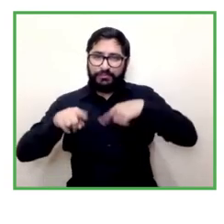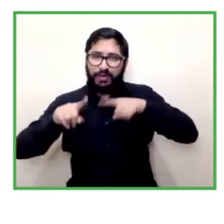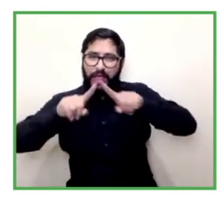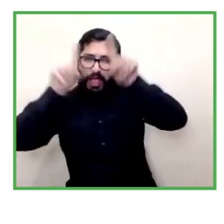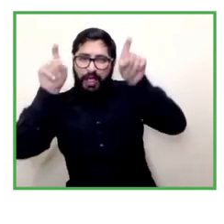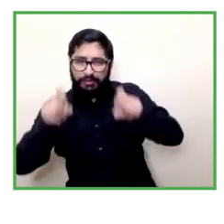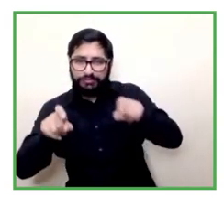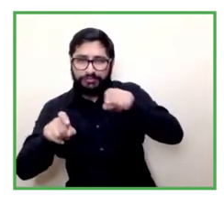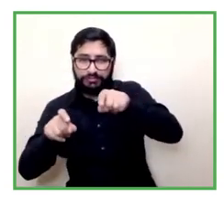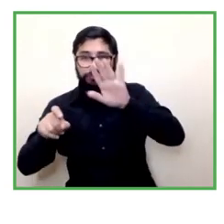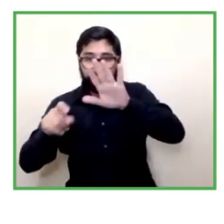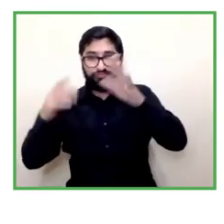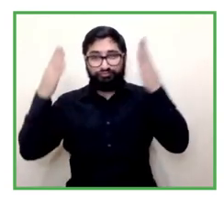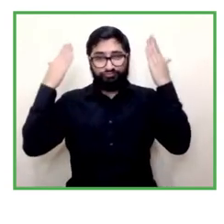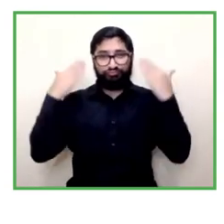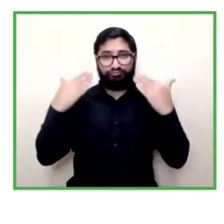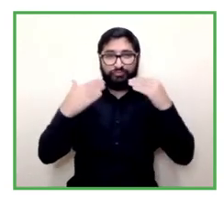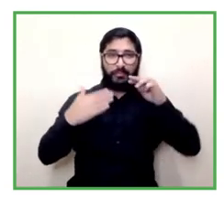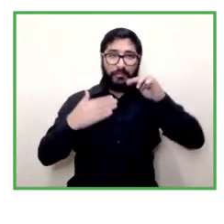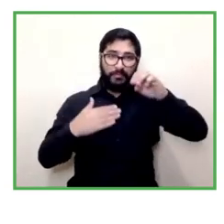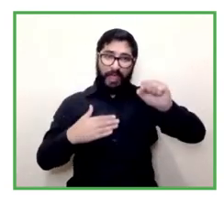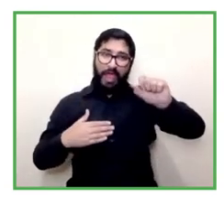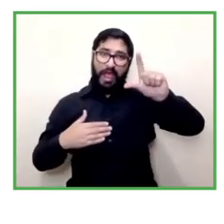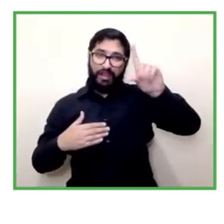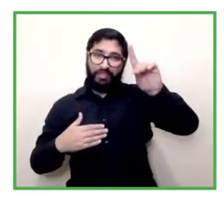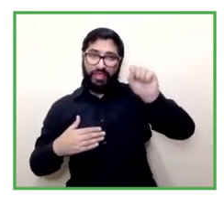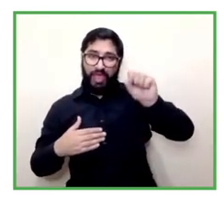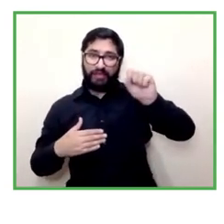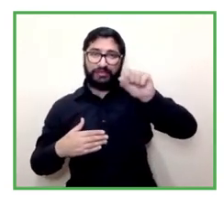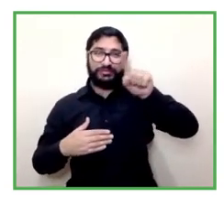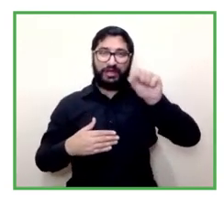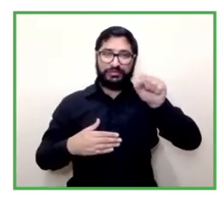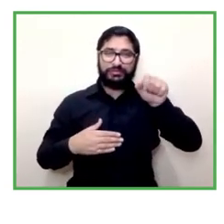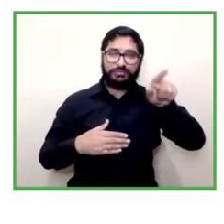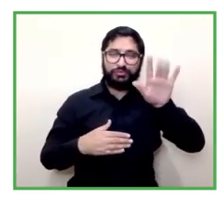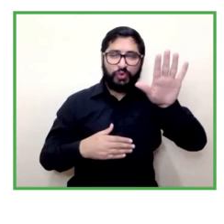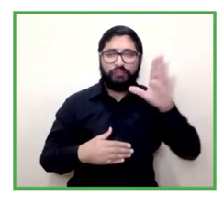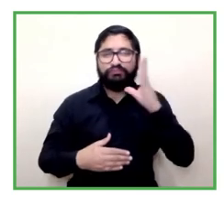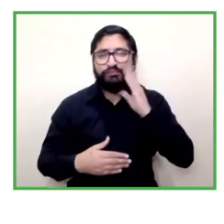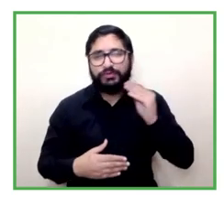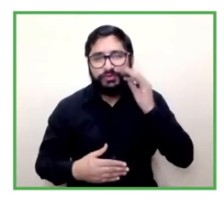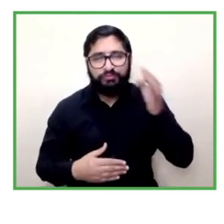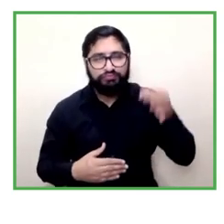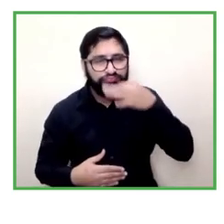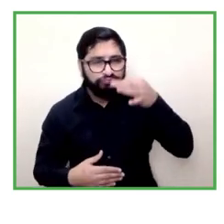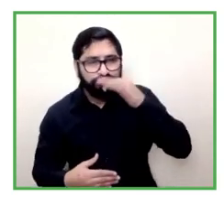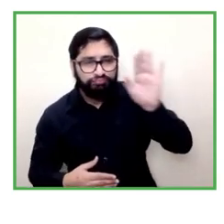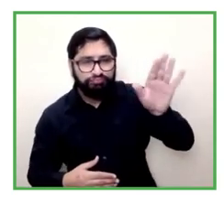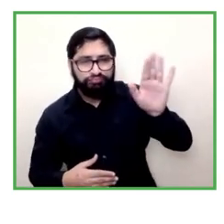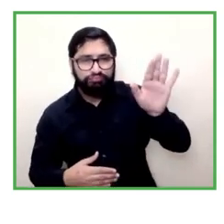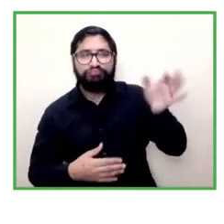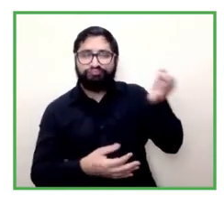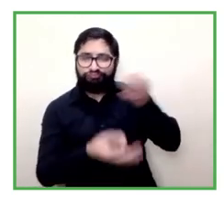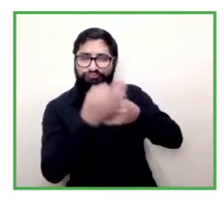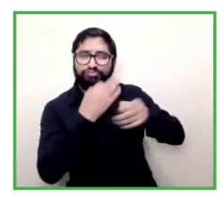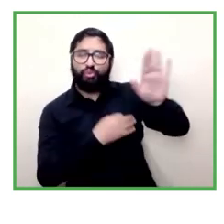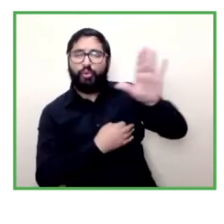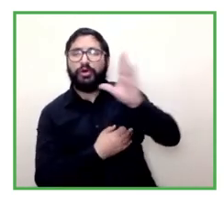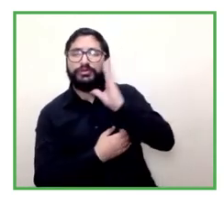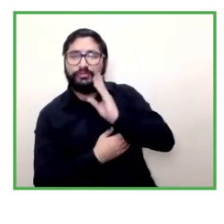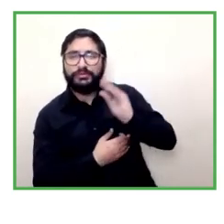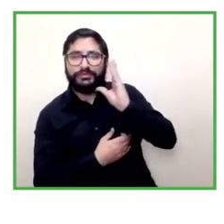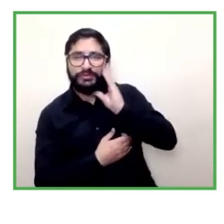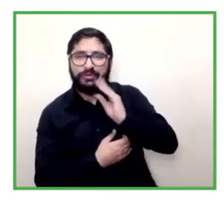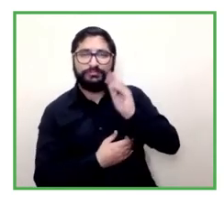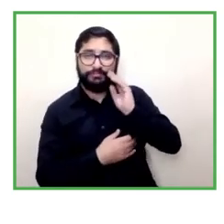now from senna taking the few minutes that we have left to also tell us